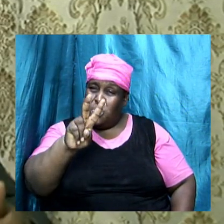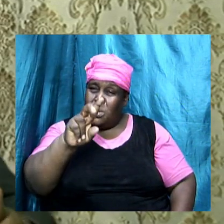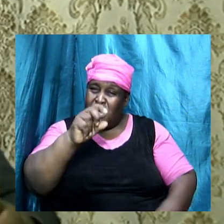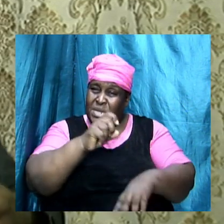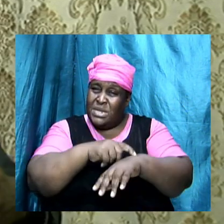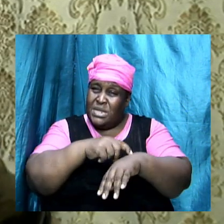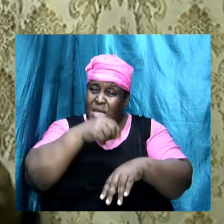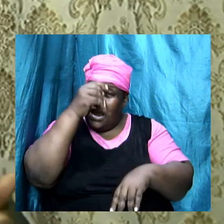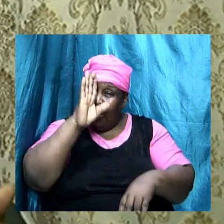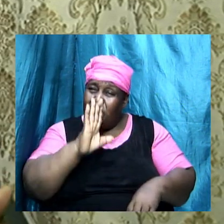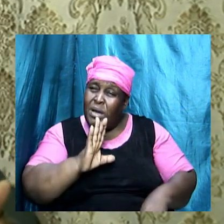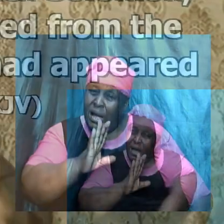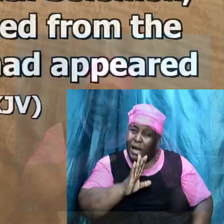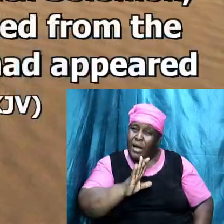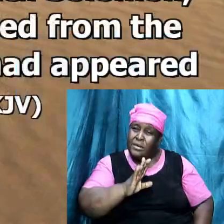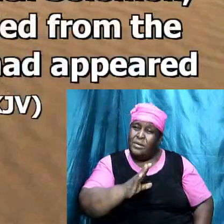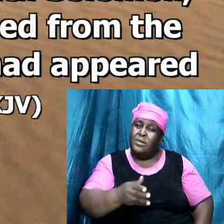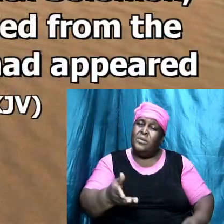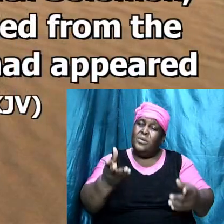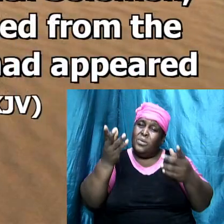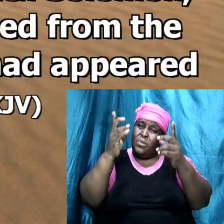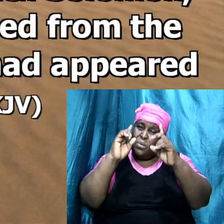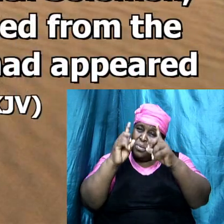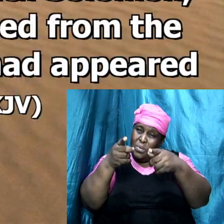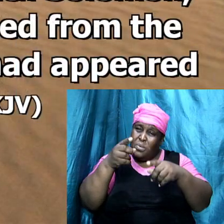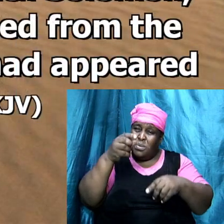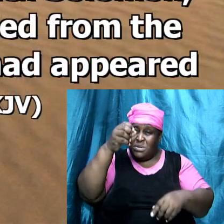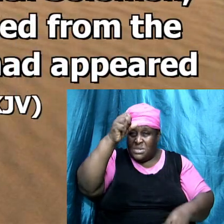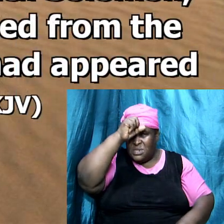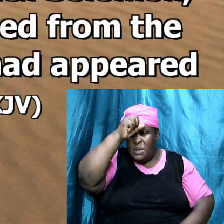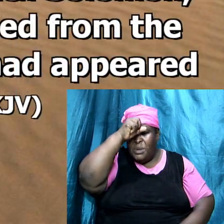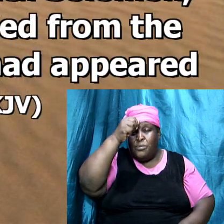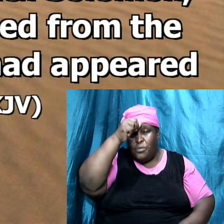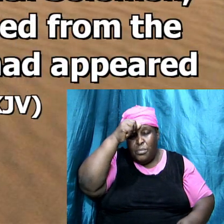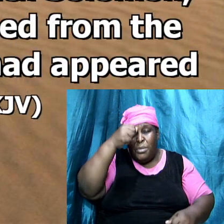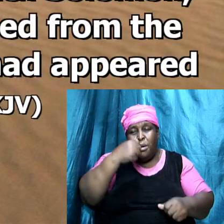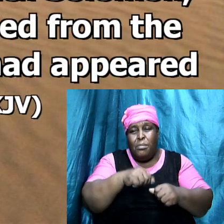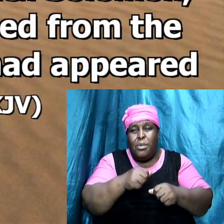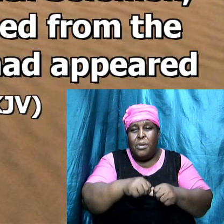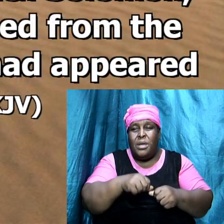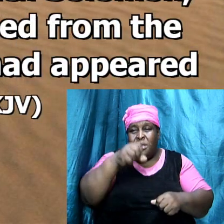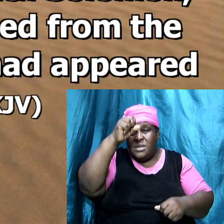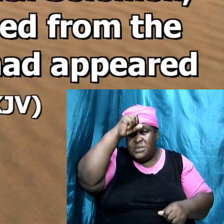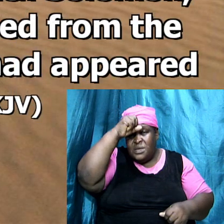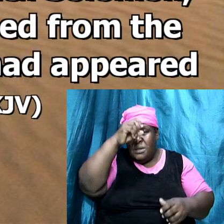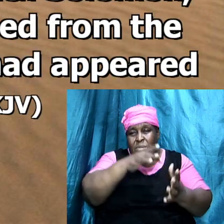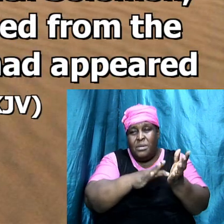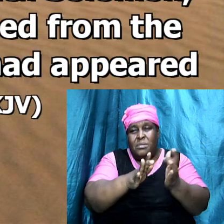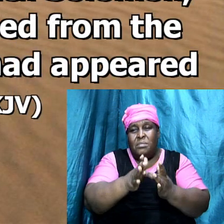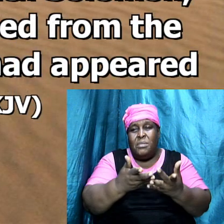remember, you're chosen, remember, and Solomon, the Bible says,